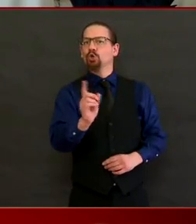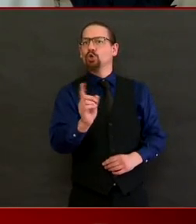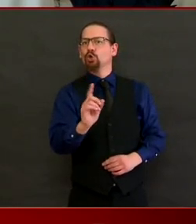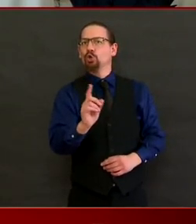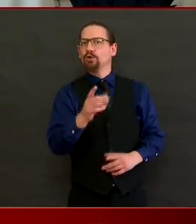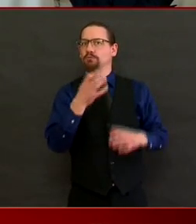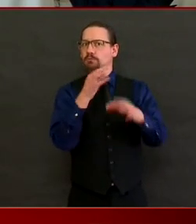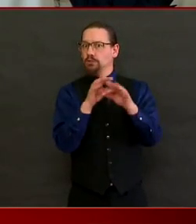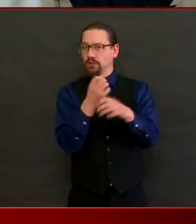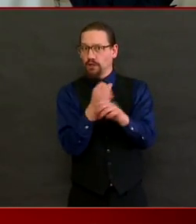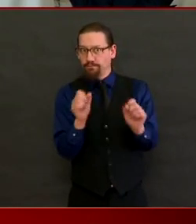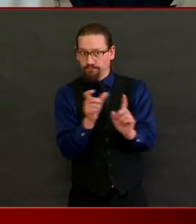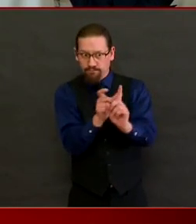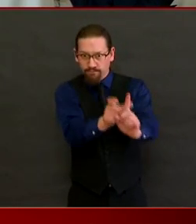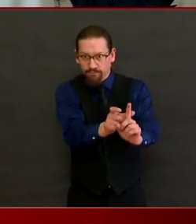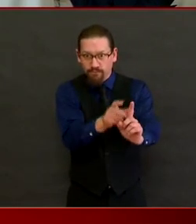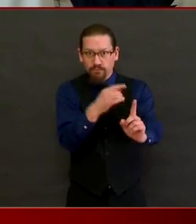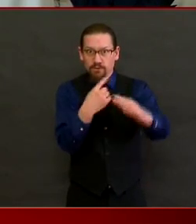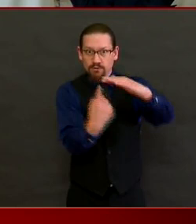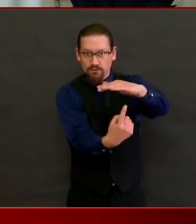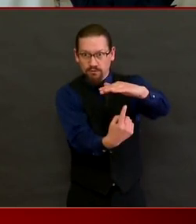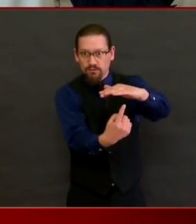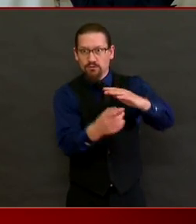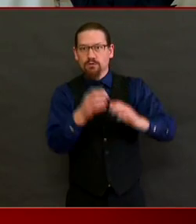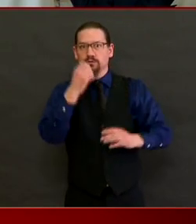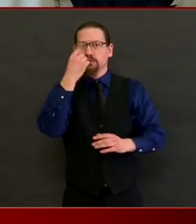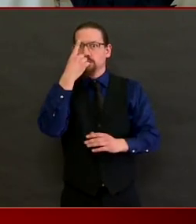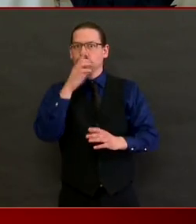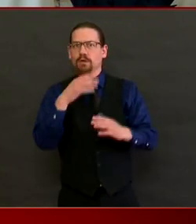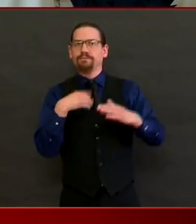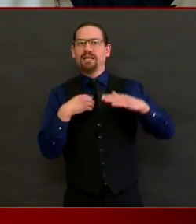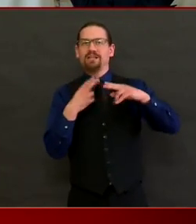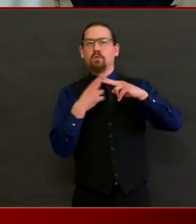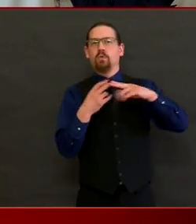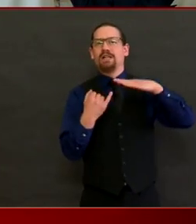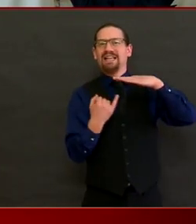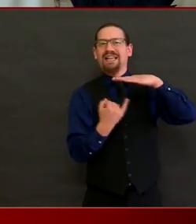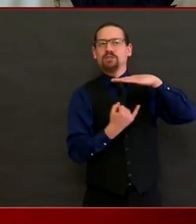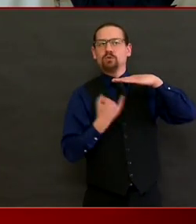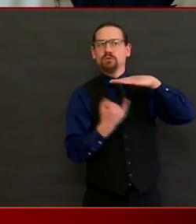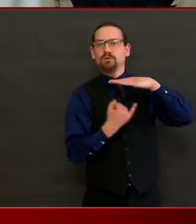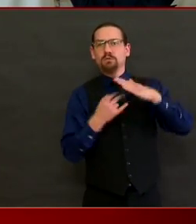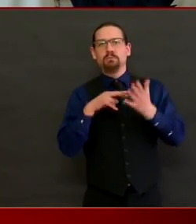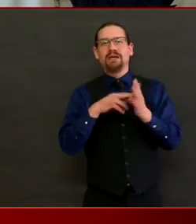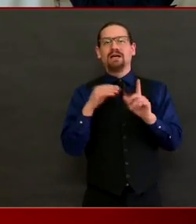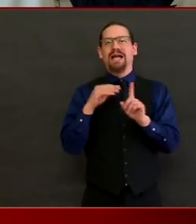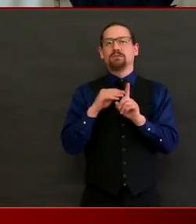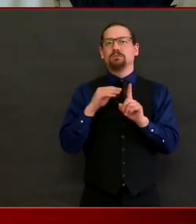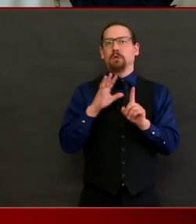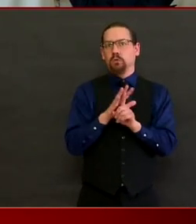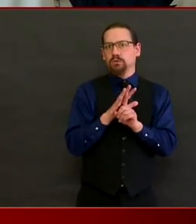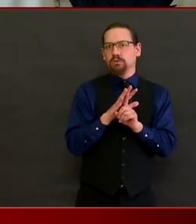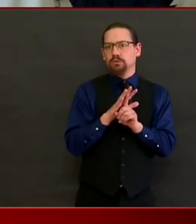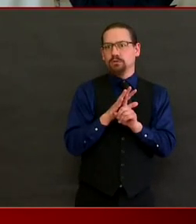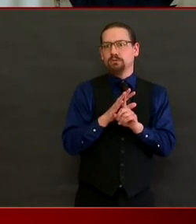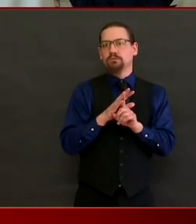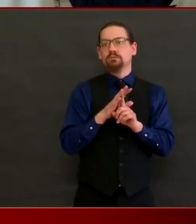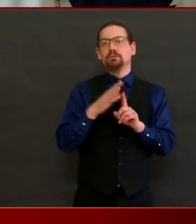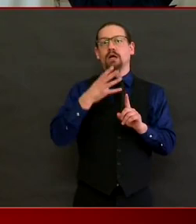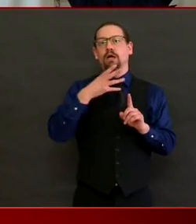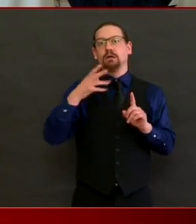is able to keep themselves protected from being able to spread those symptoms from anyone around them.